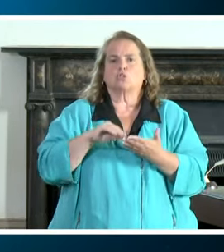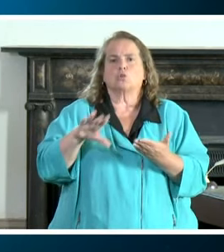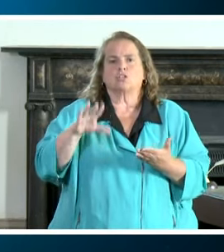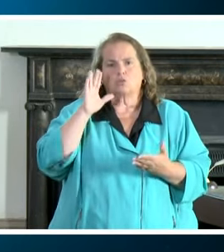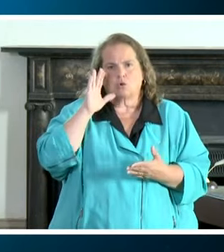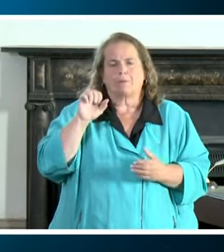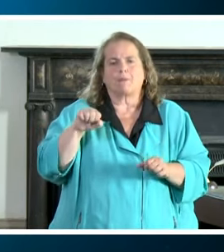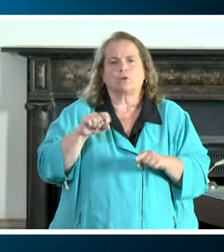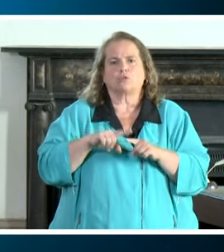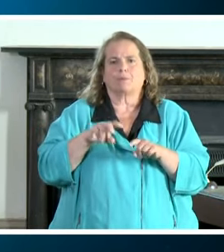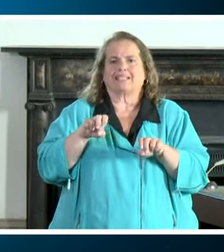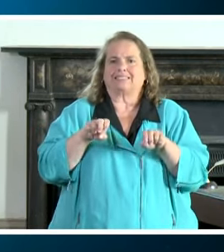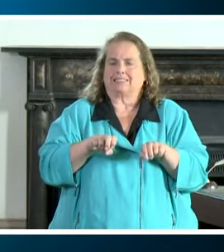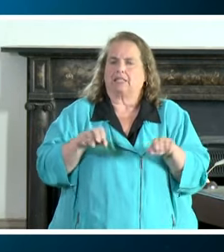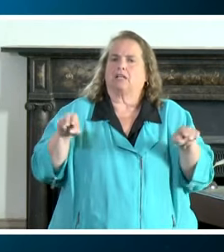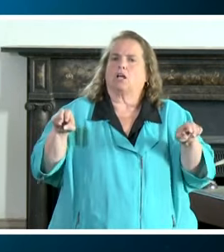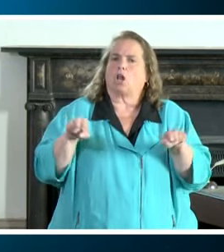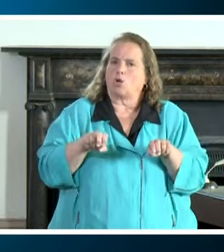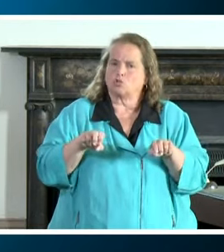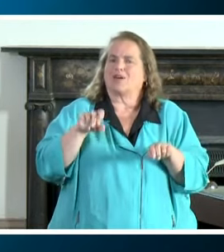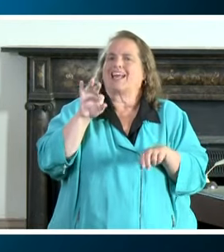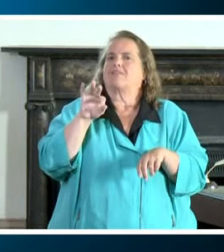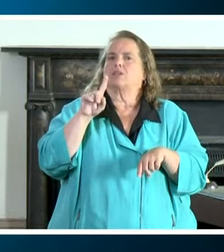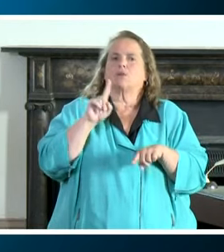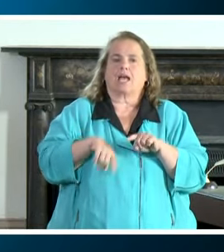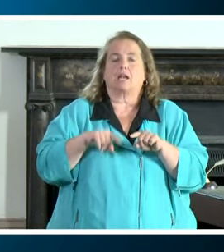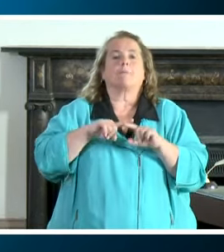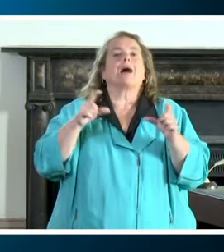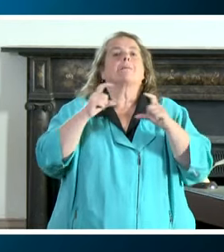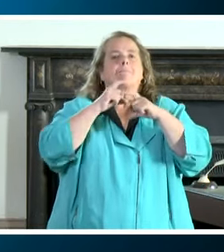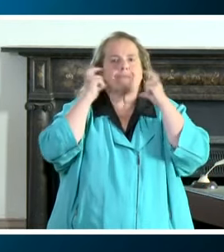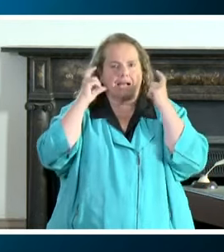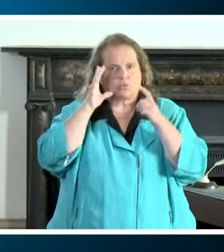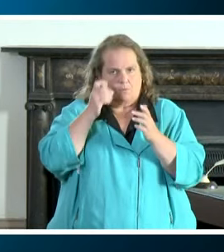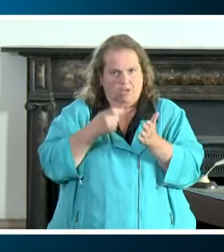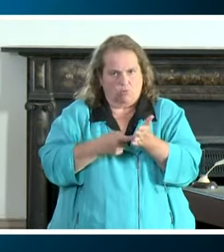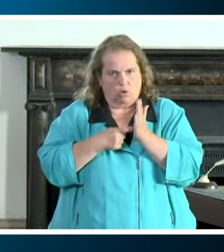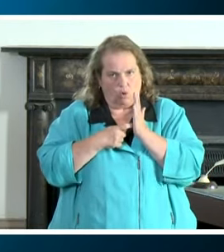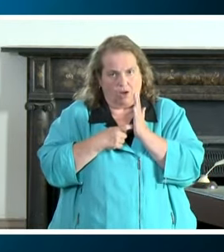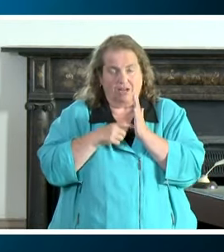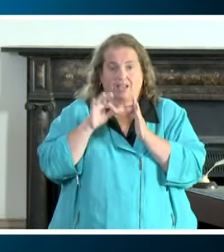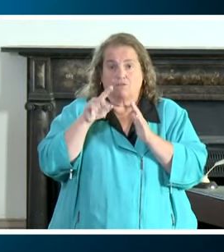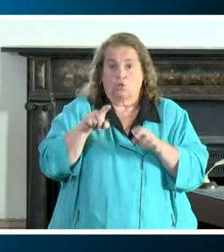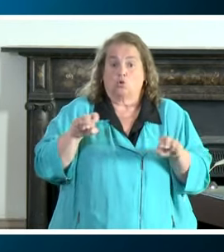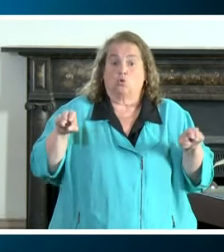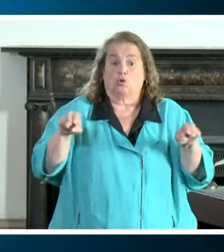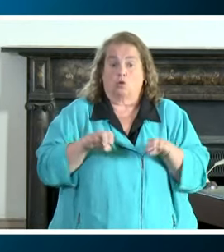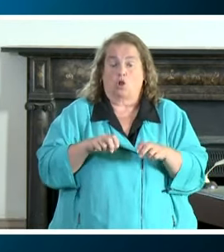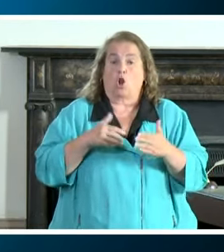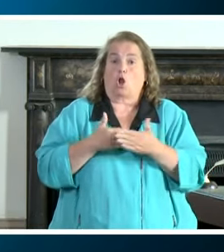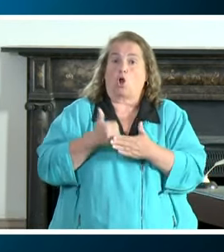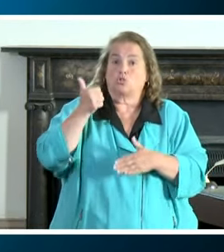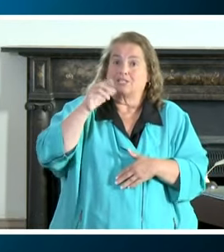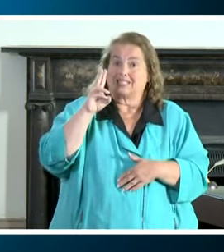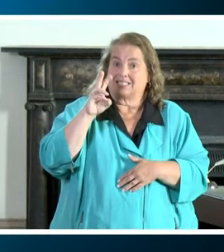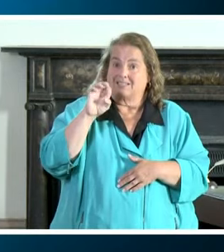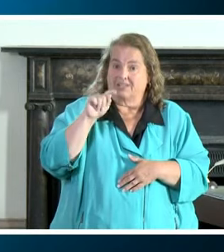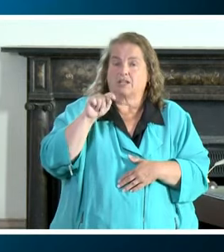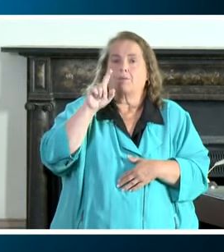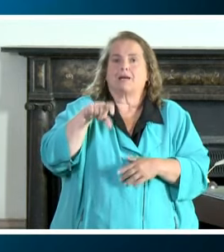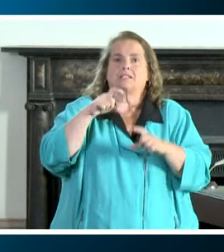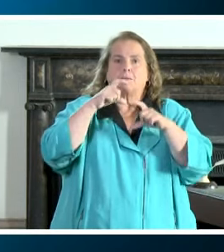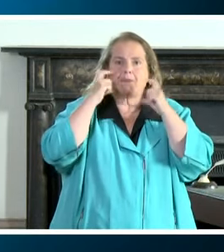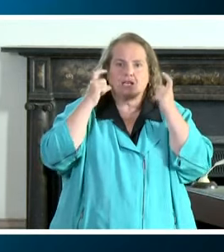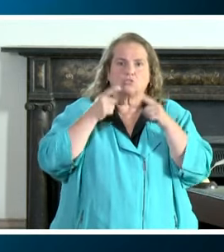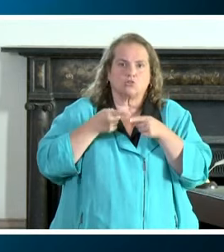will be able to be seated closer together but masks will be required so if you're seated closer than six feet you've got to have a mask on during your